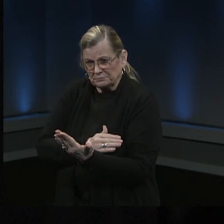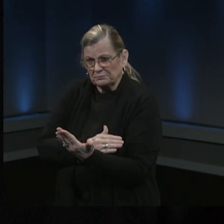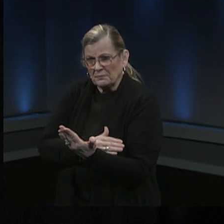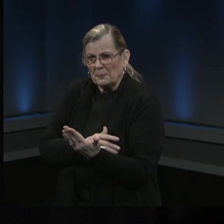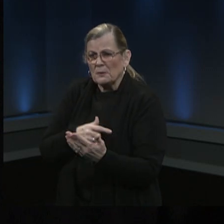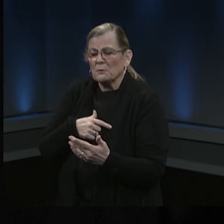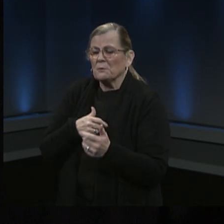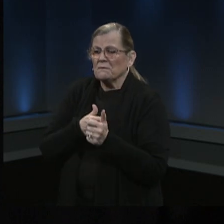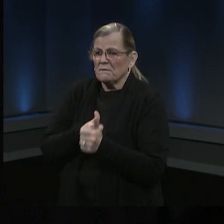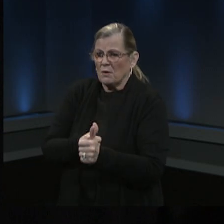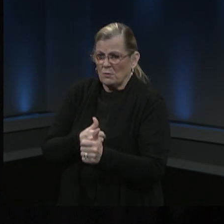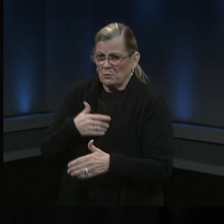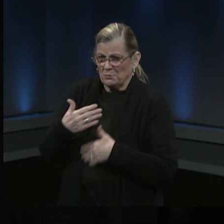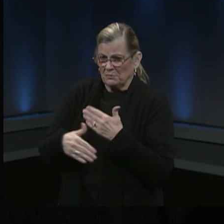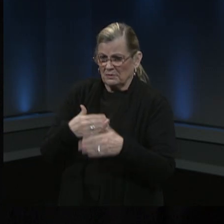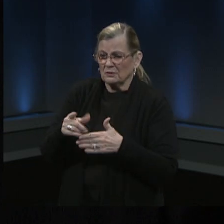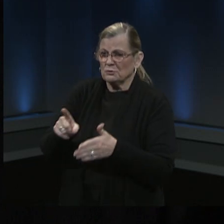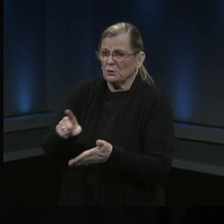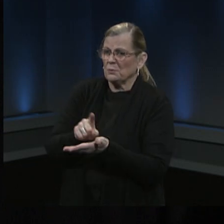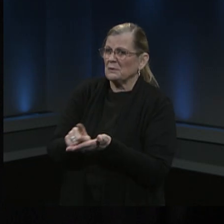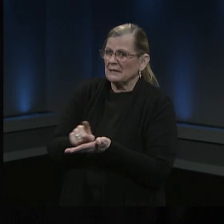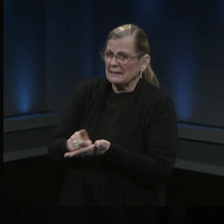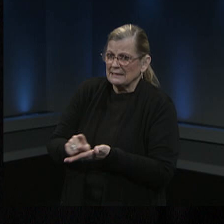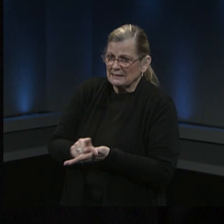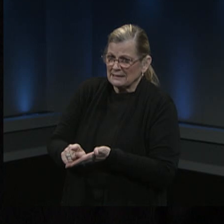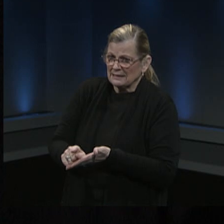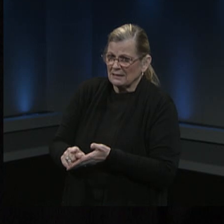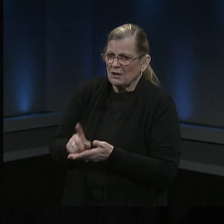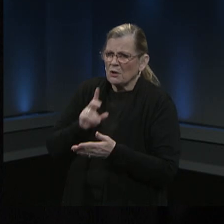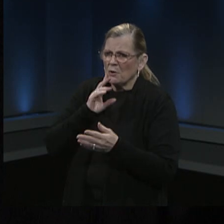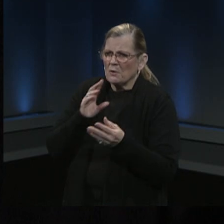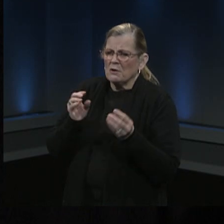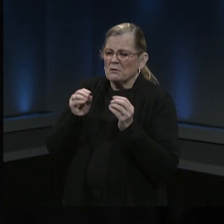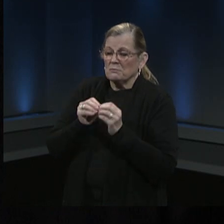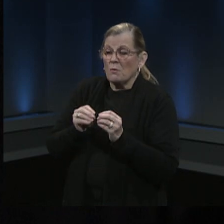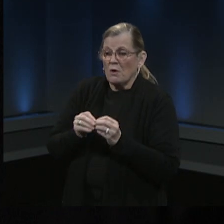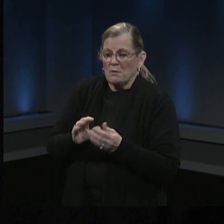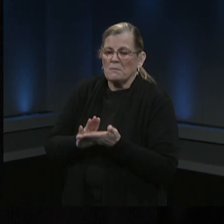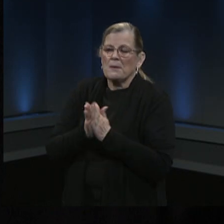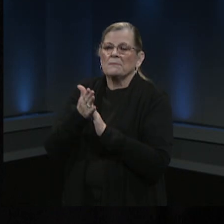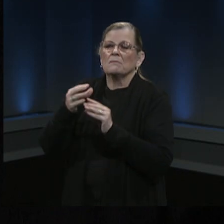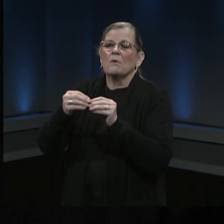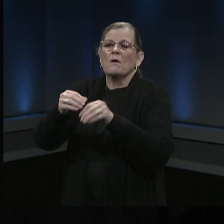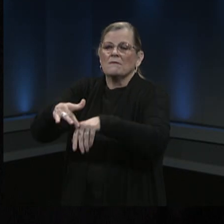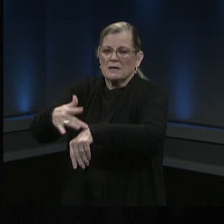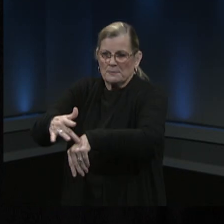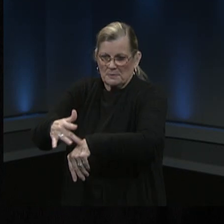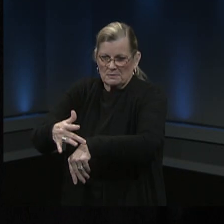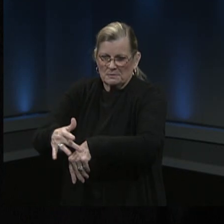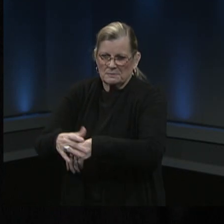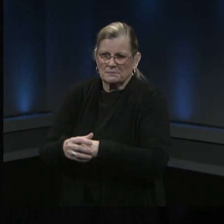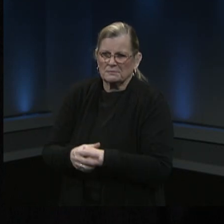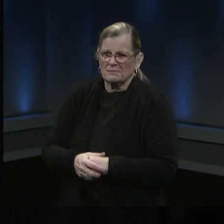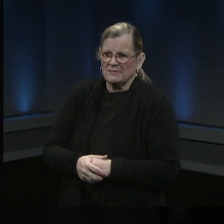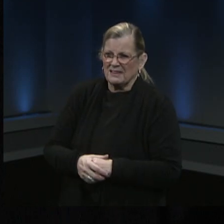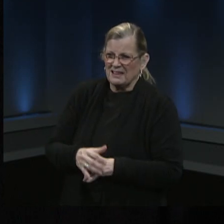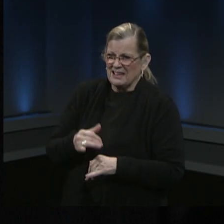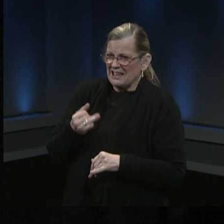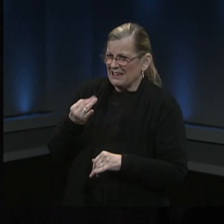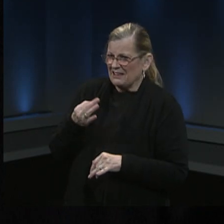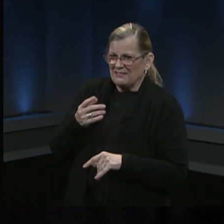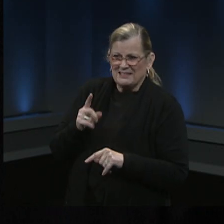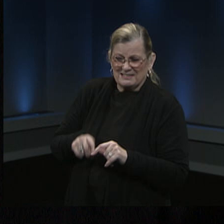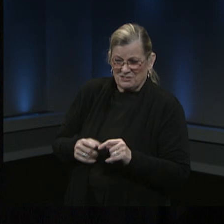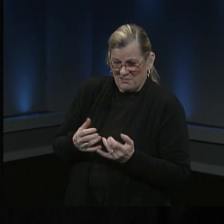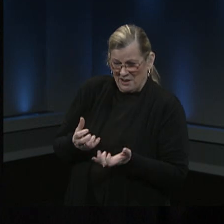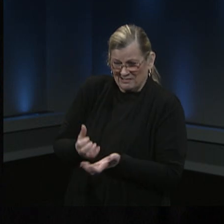coming weeks that more vaccinations will be available and ultimately employees who aren't able to take advantage of this